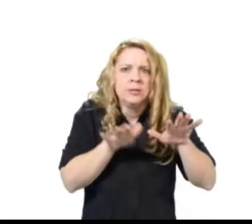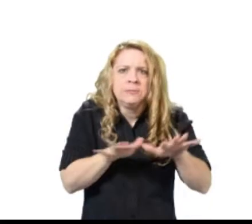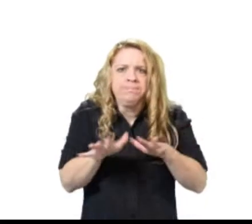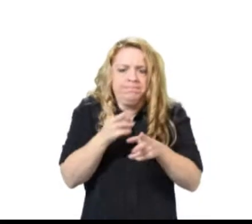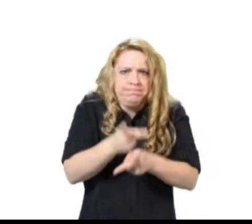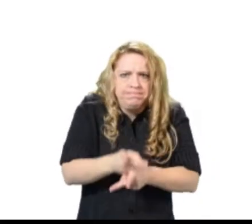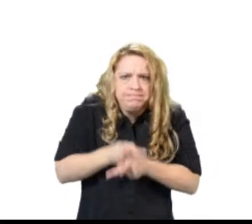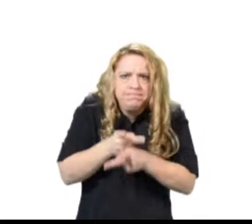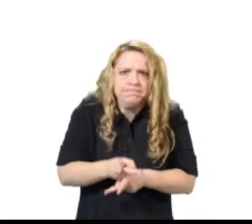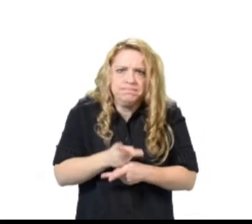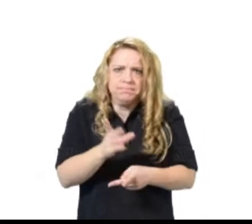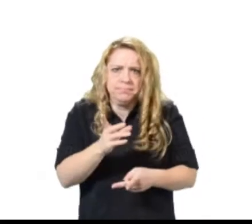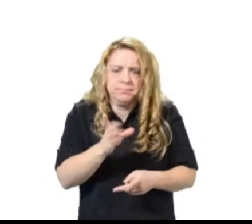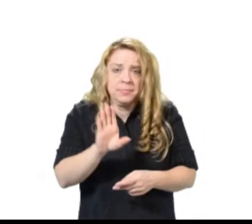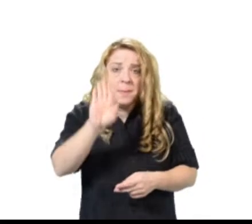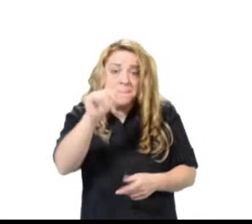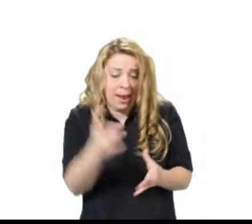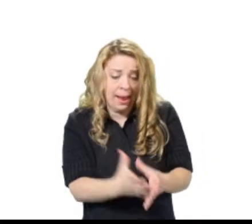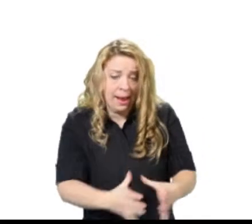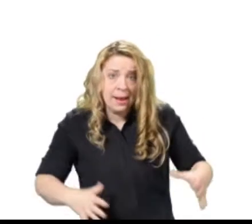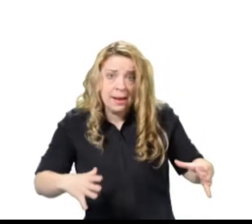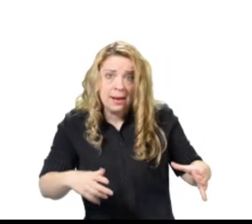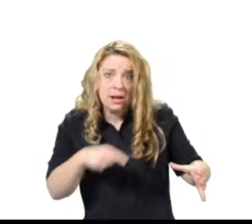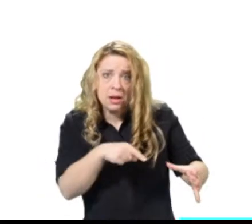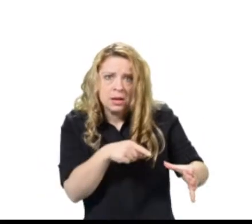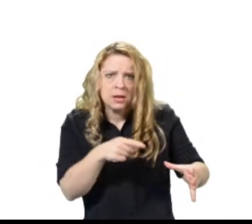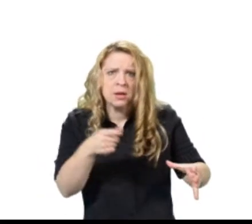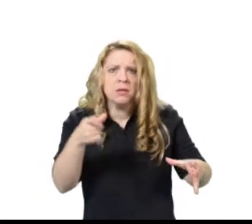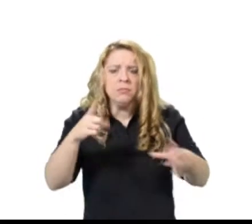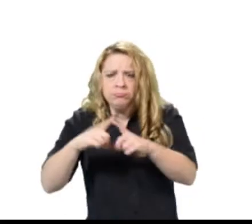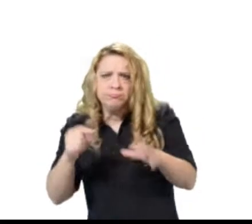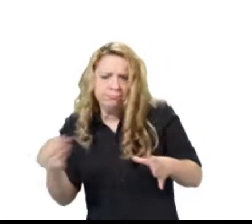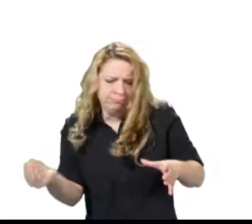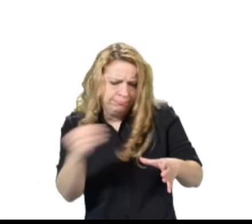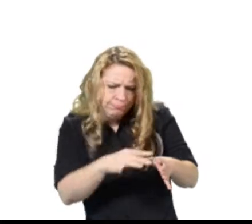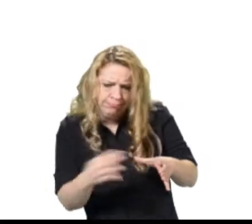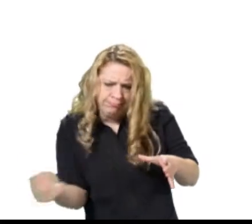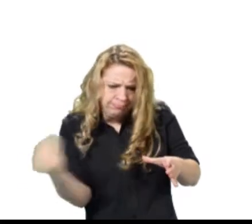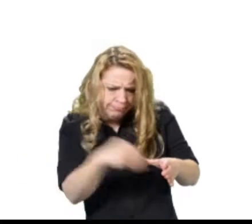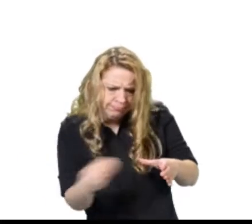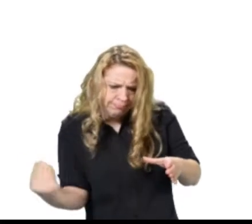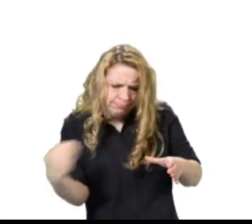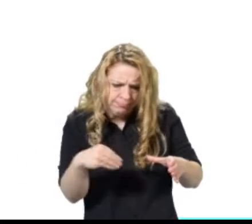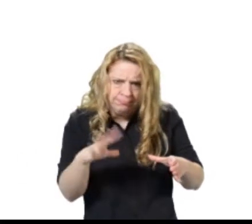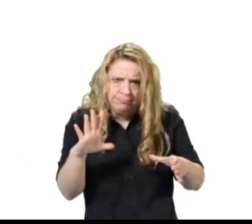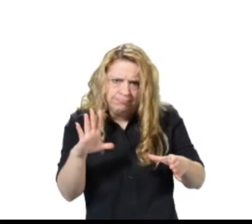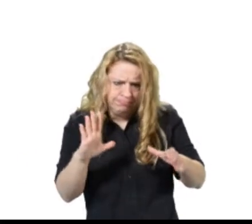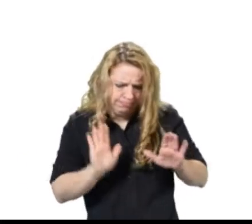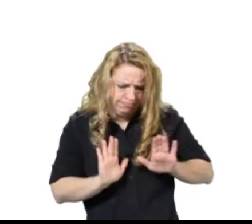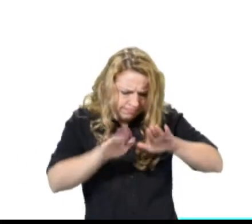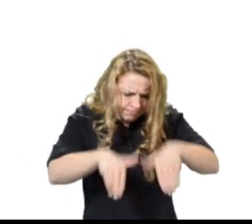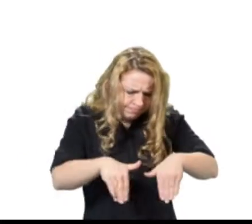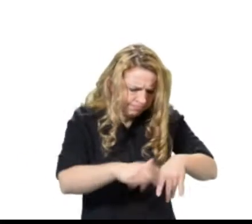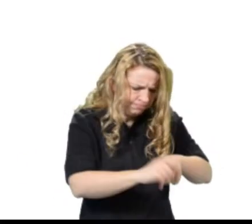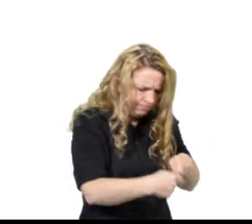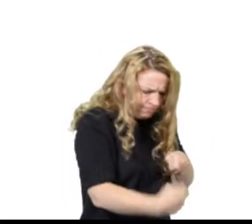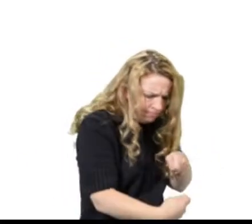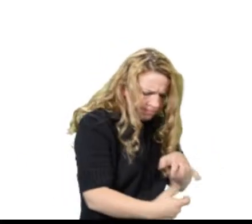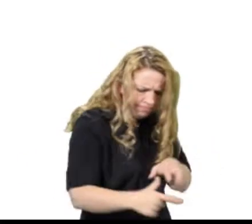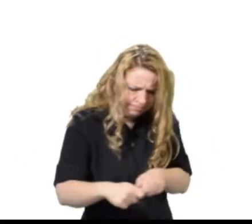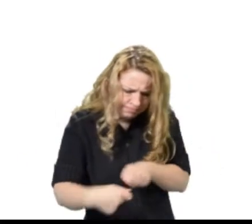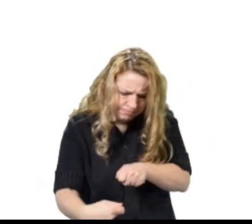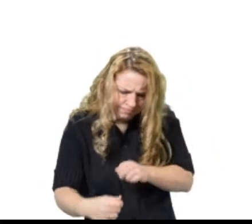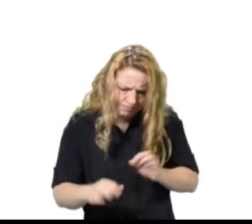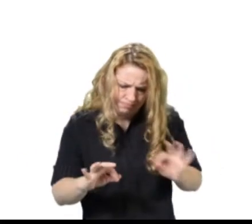Franklin didn't hurry. He wrapped his artwork carefully and placed the package in his bag. He made sure